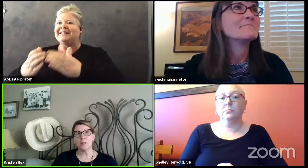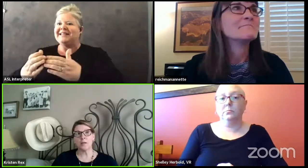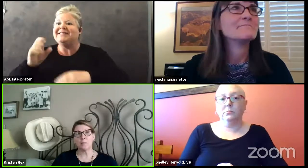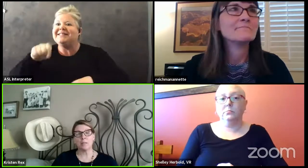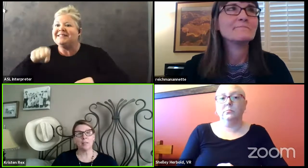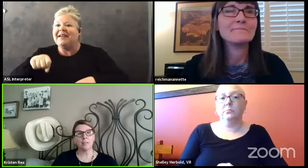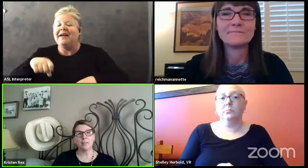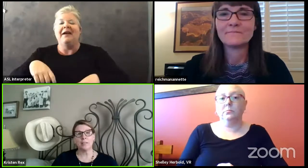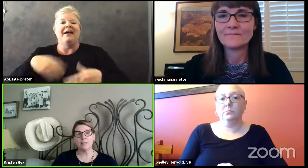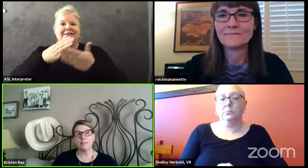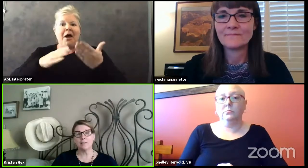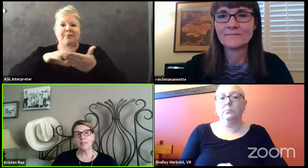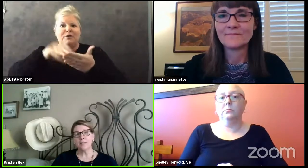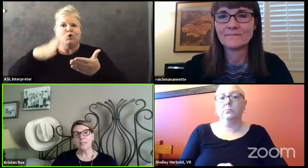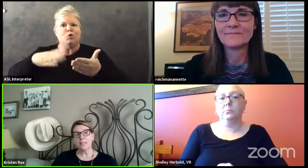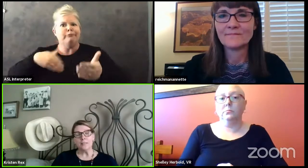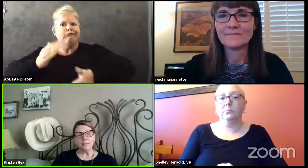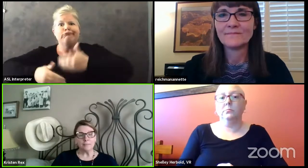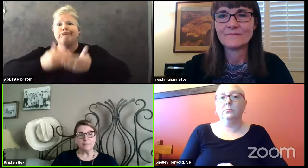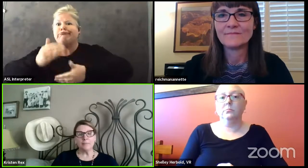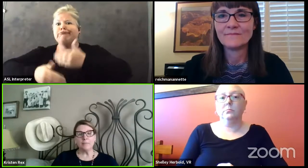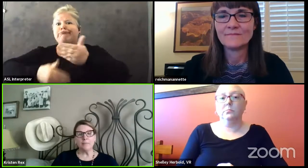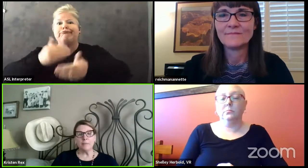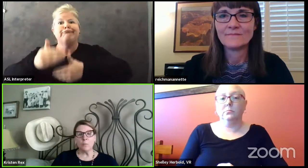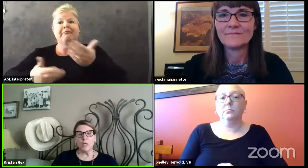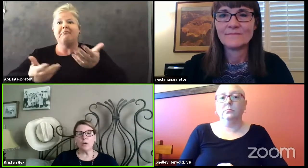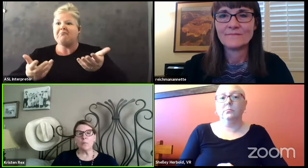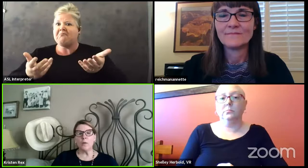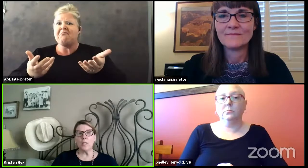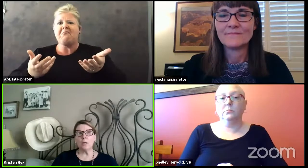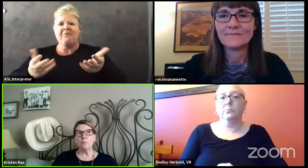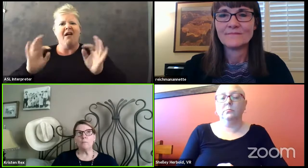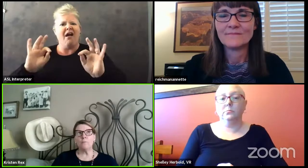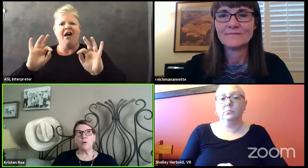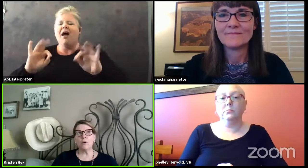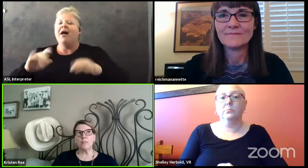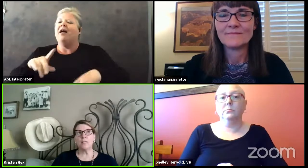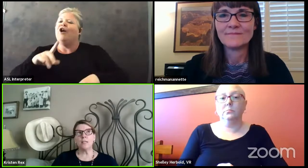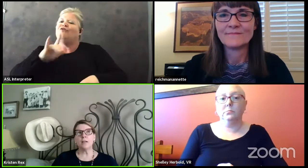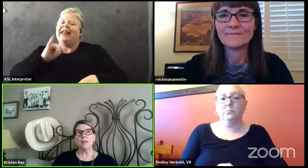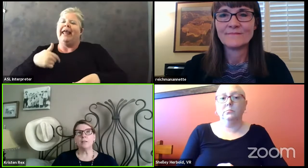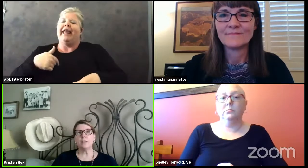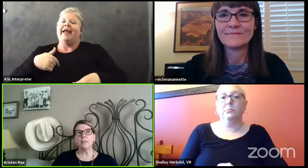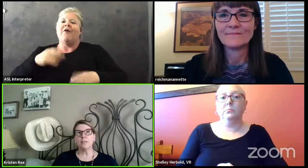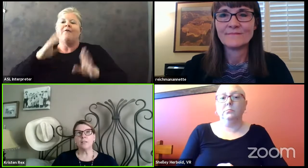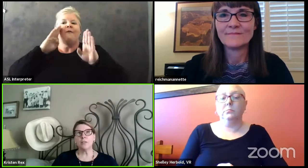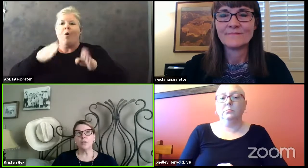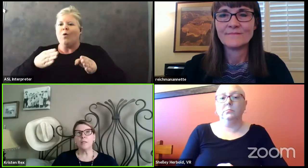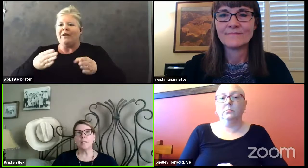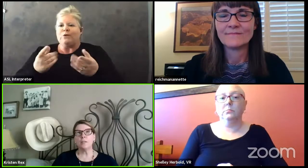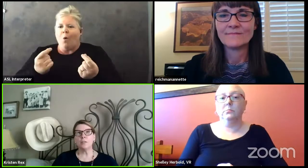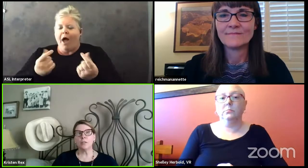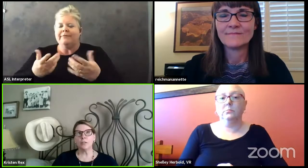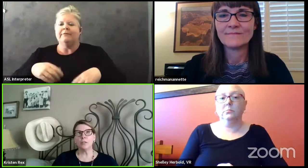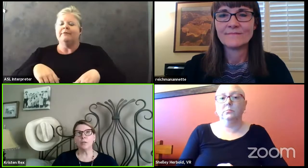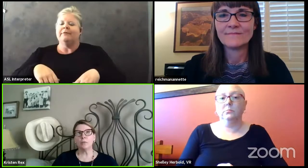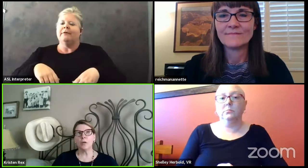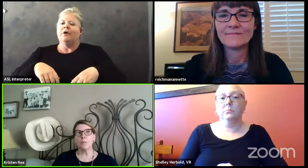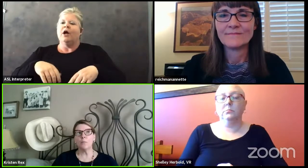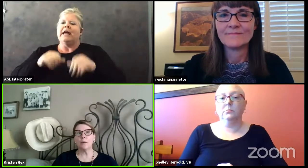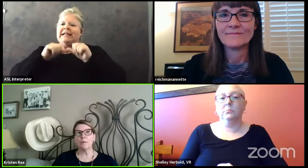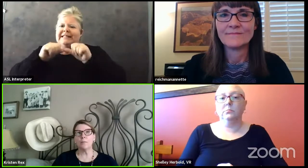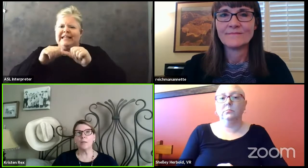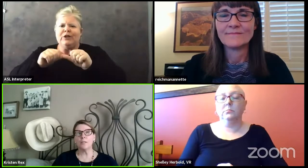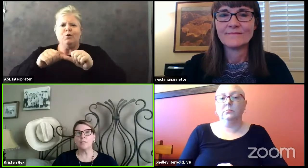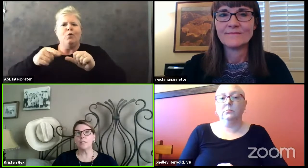are plugging along and we are focusing on continuing to learn and